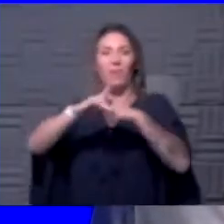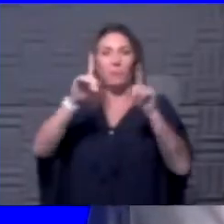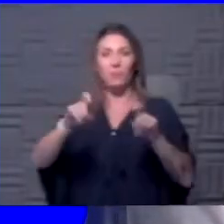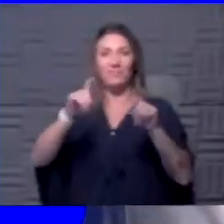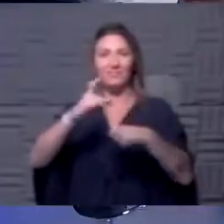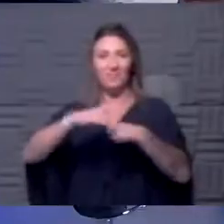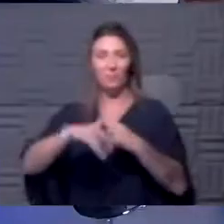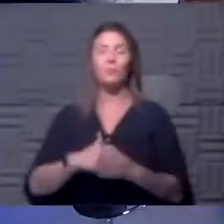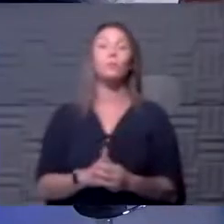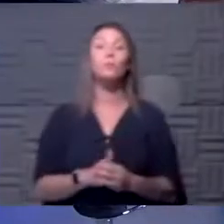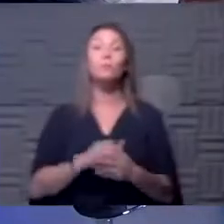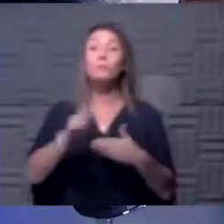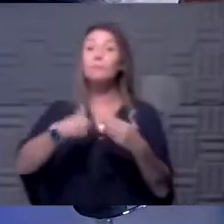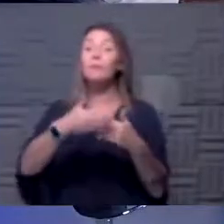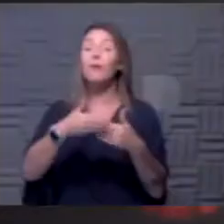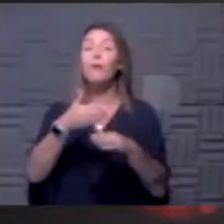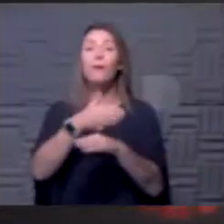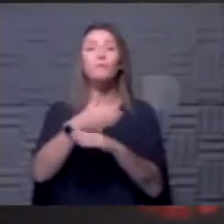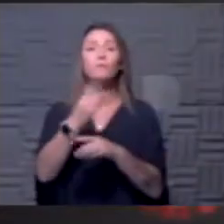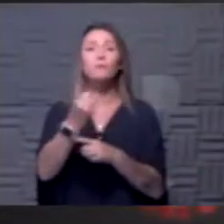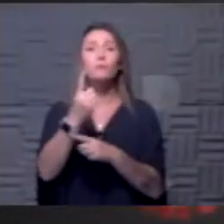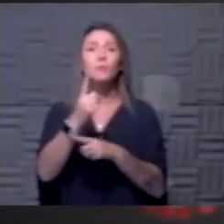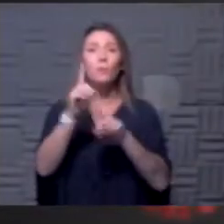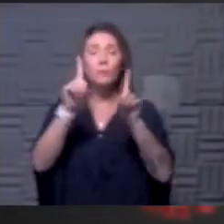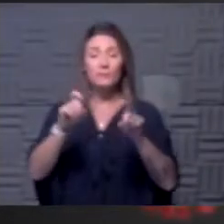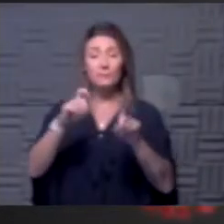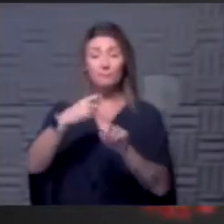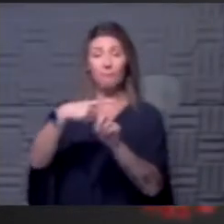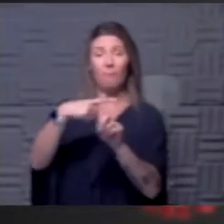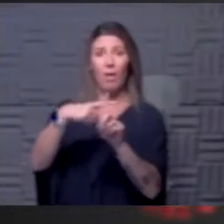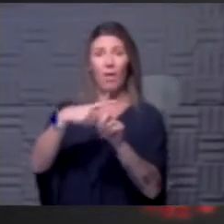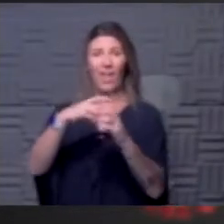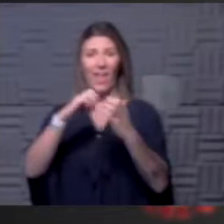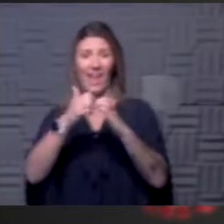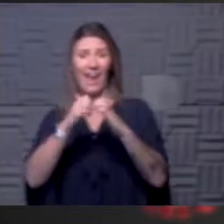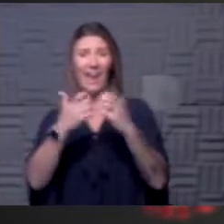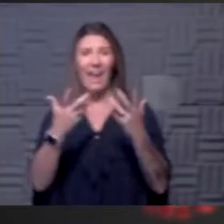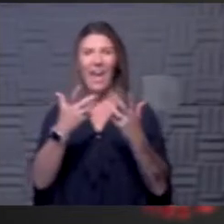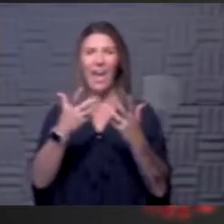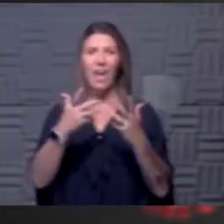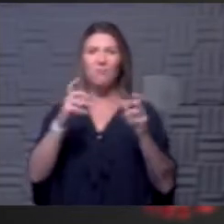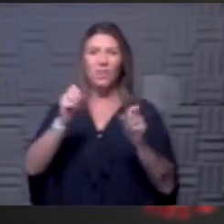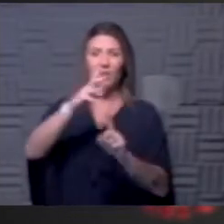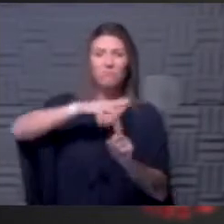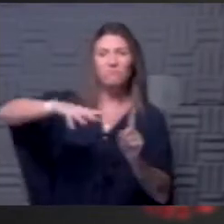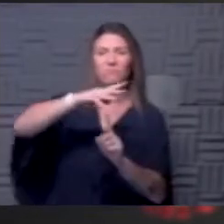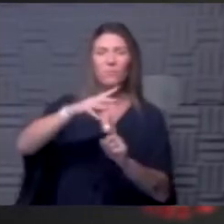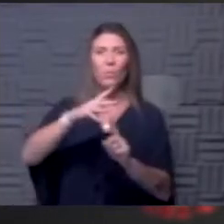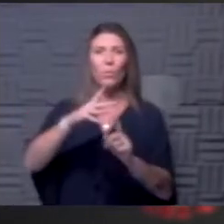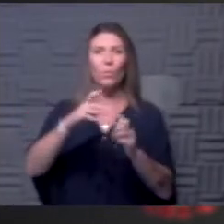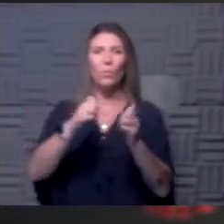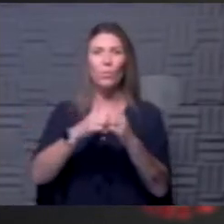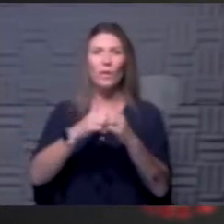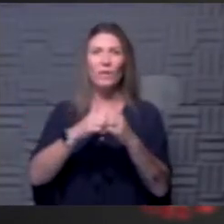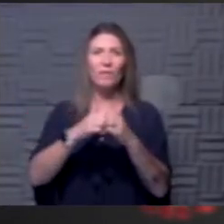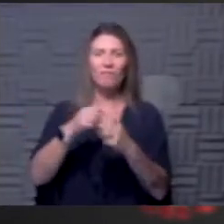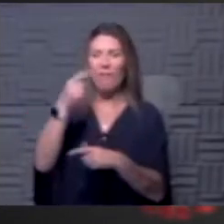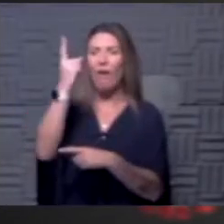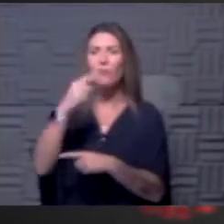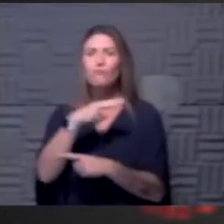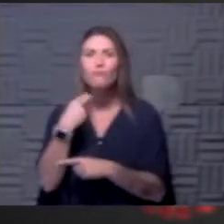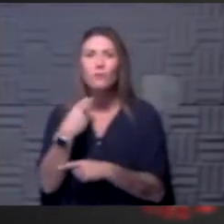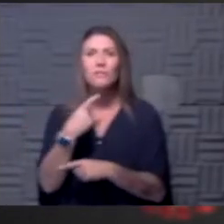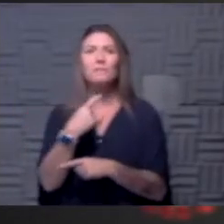All right, next question. After someone tests positive, how long before they should be around others with chronic illness or considered to be at high